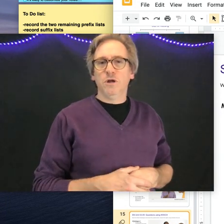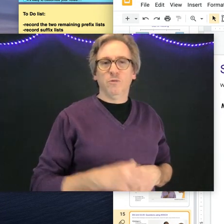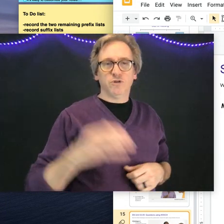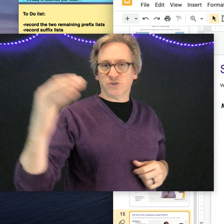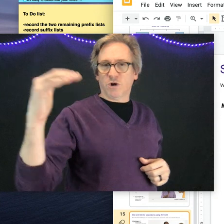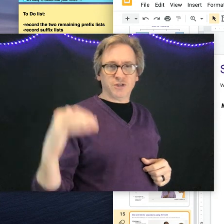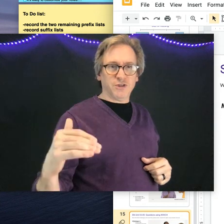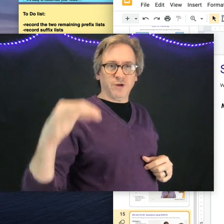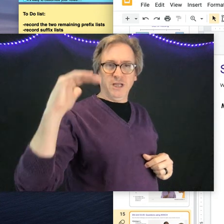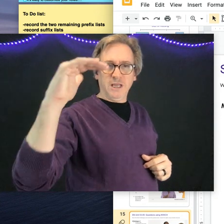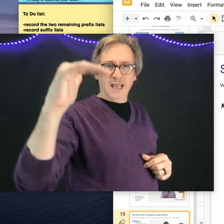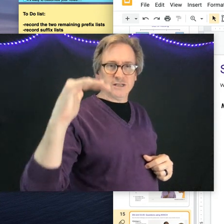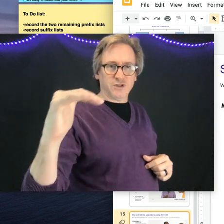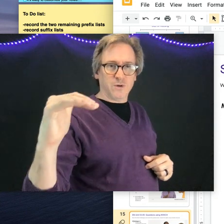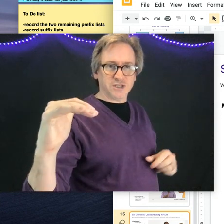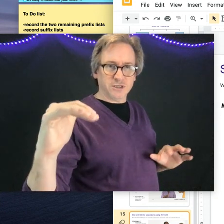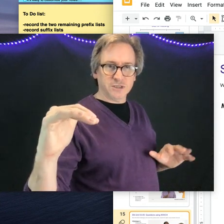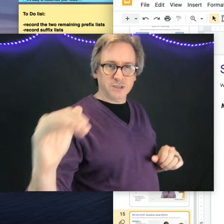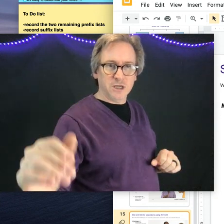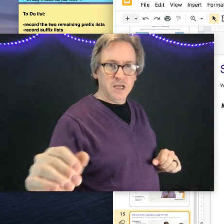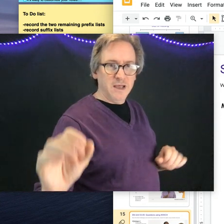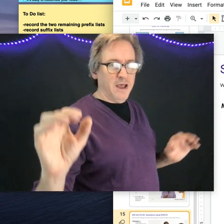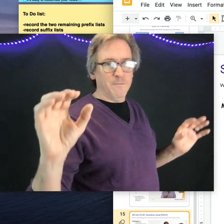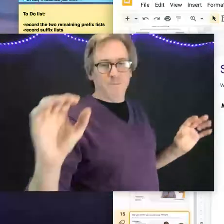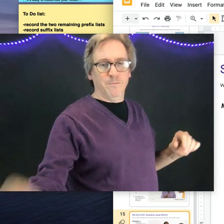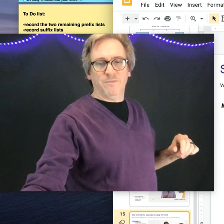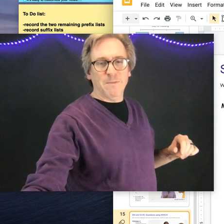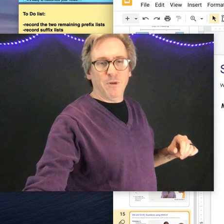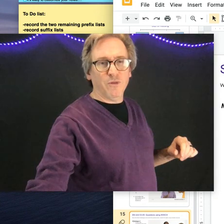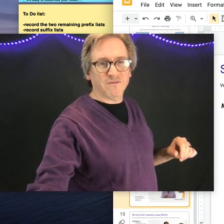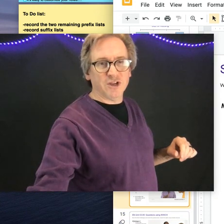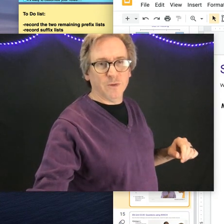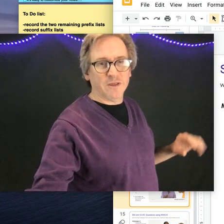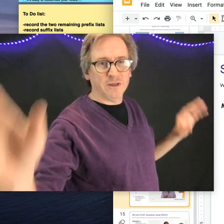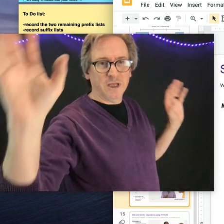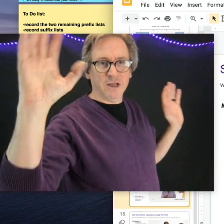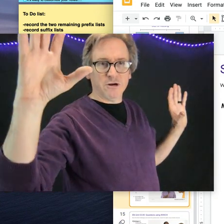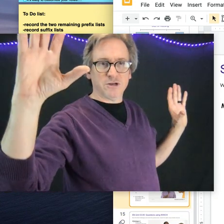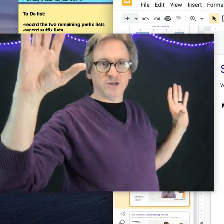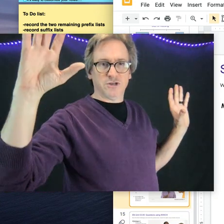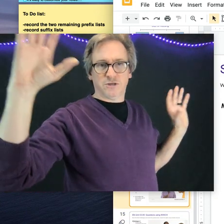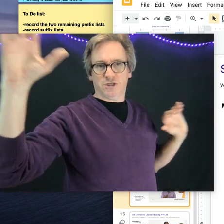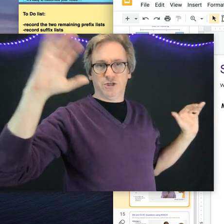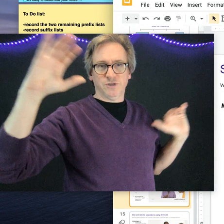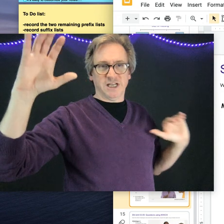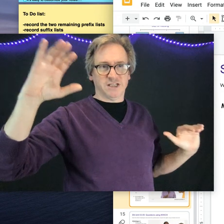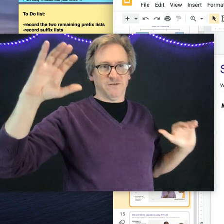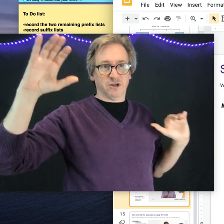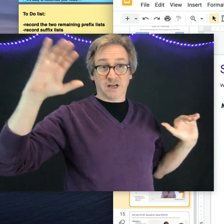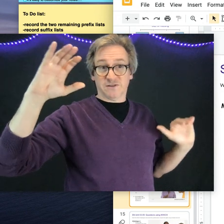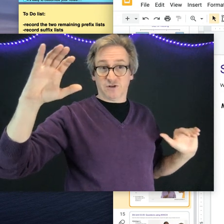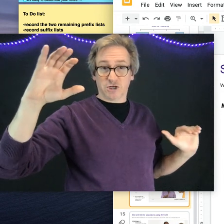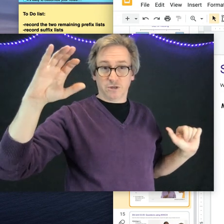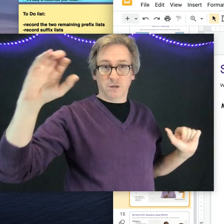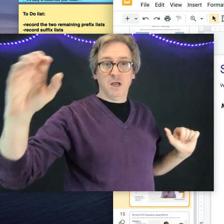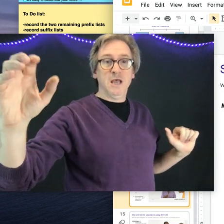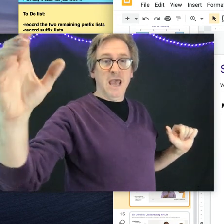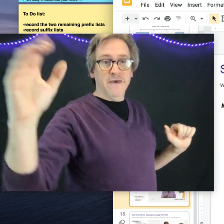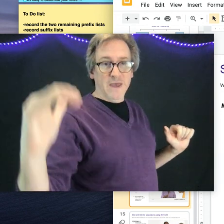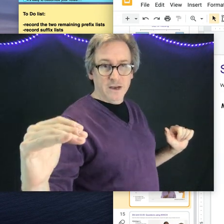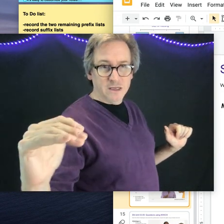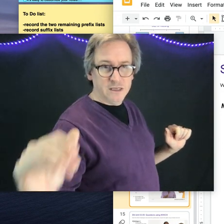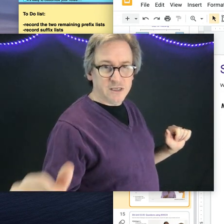So just watch the three. Answer the questions. They both have to do with here two sets of contrastive structure